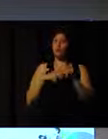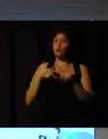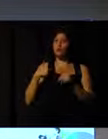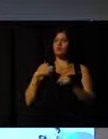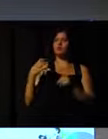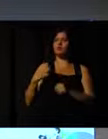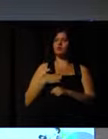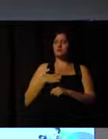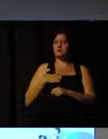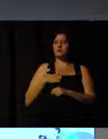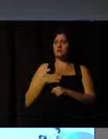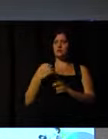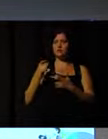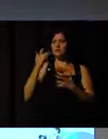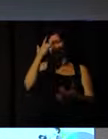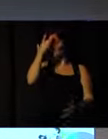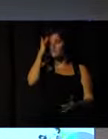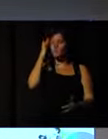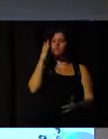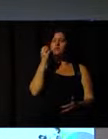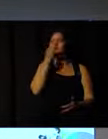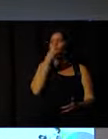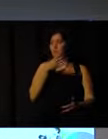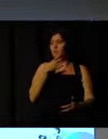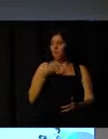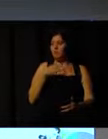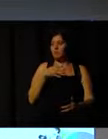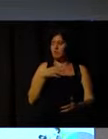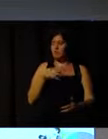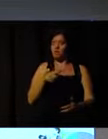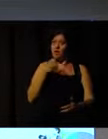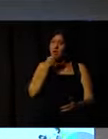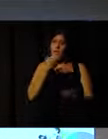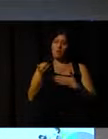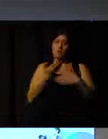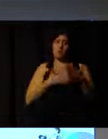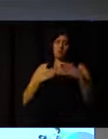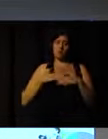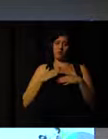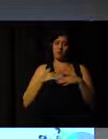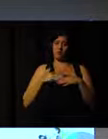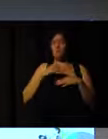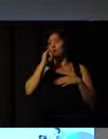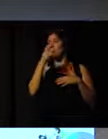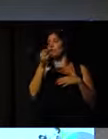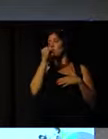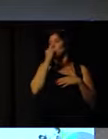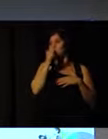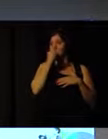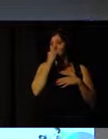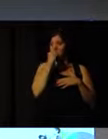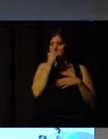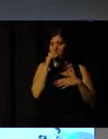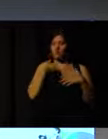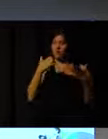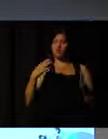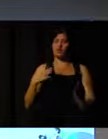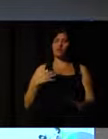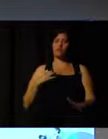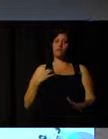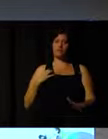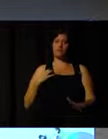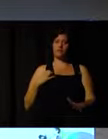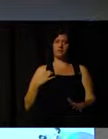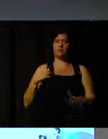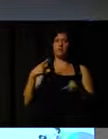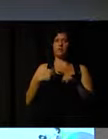I want to feel like a good person. And this is a good reward for me. Or for instance, I want